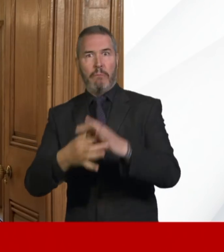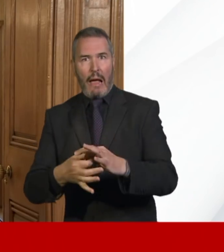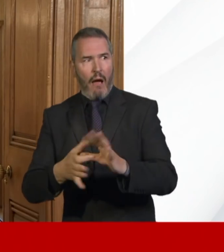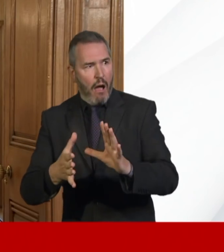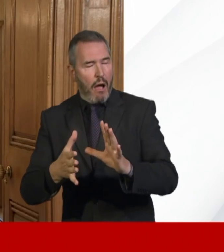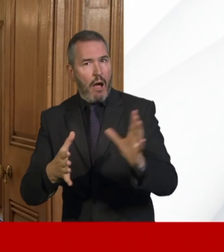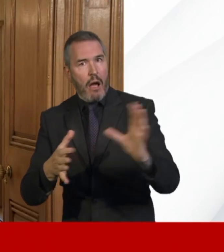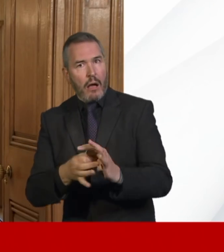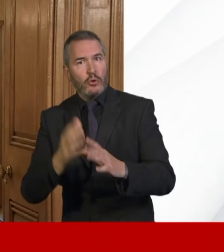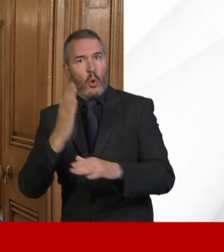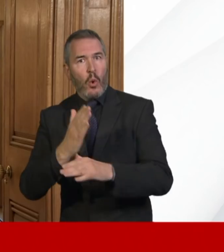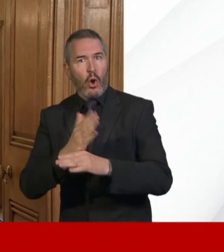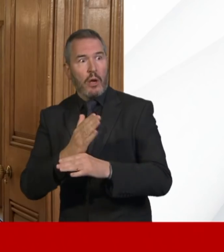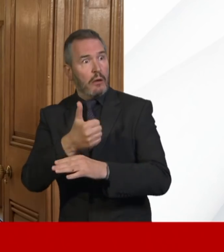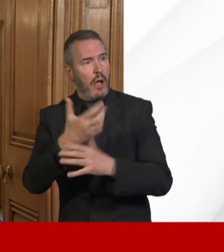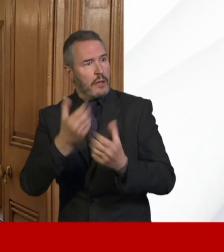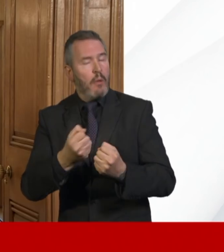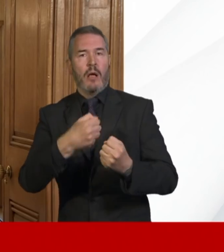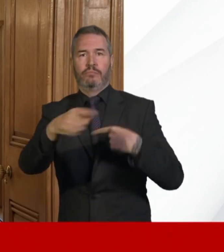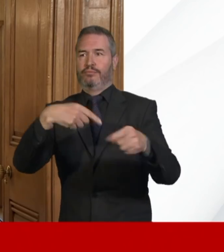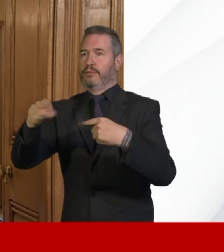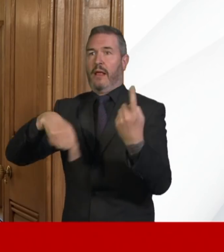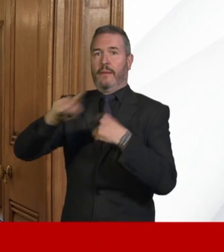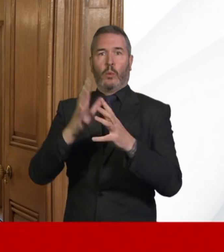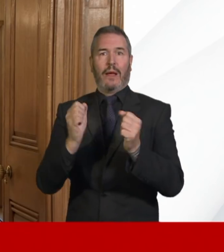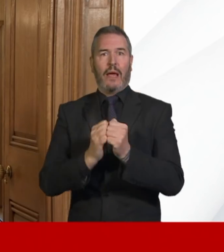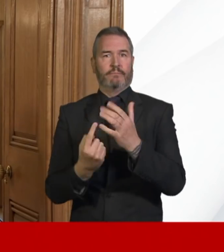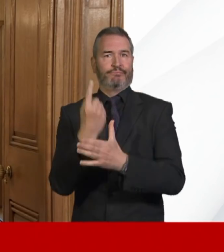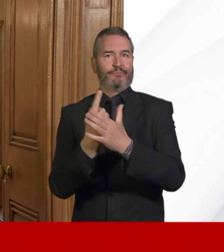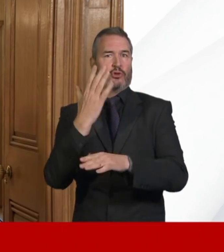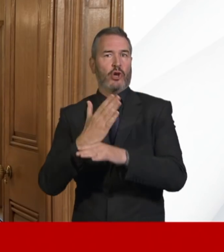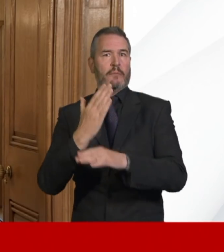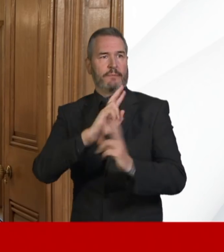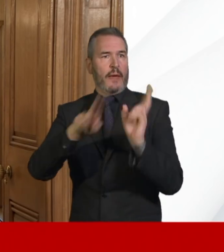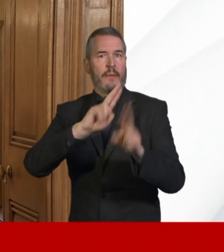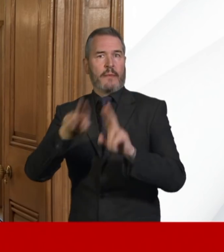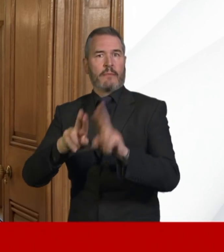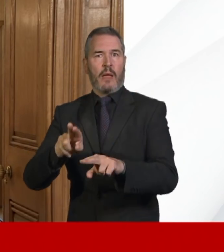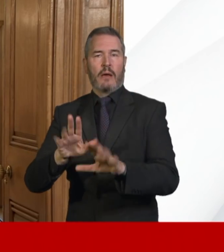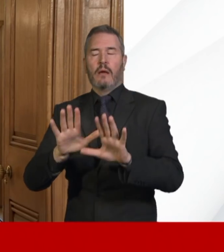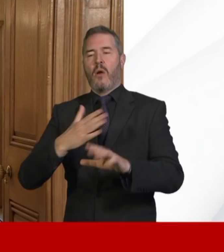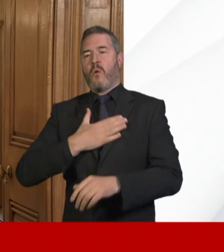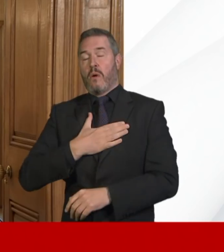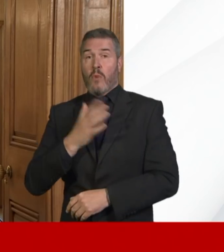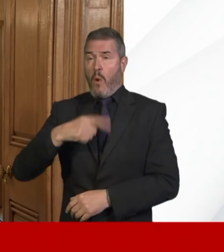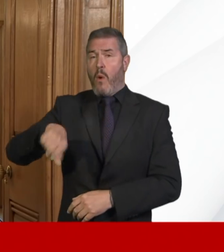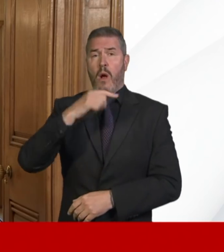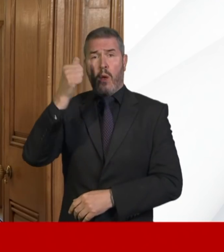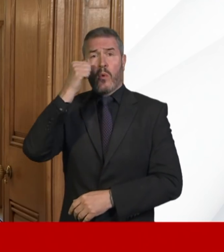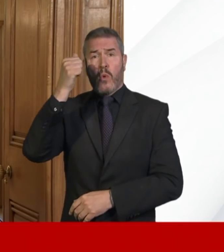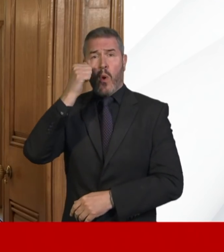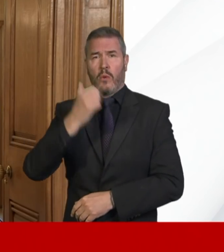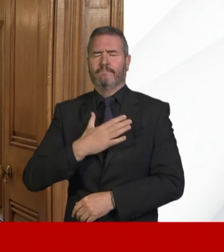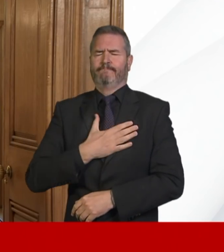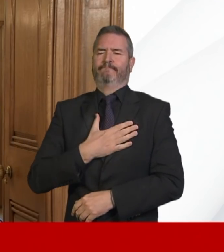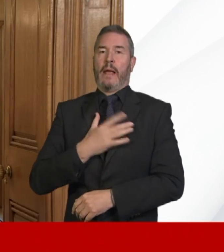work and been deployed this weekend. And I think we've all been moved by the number of people